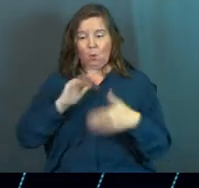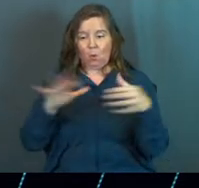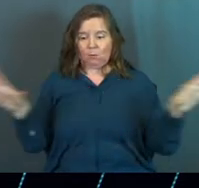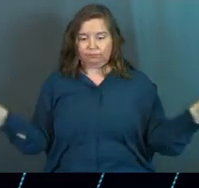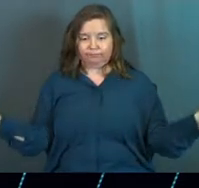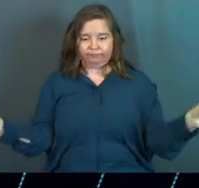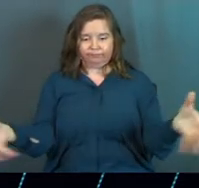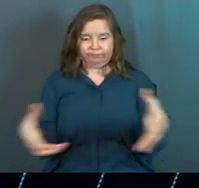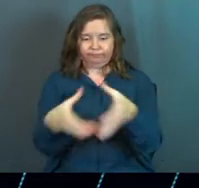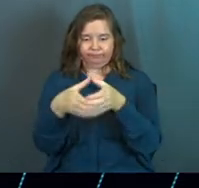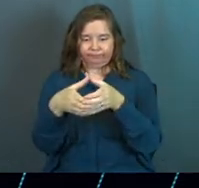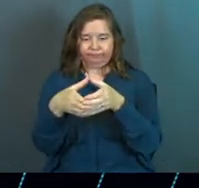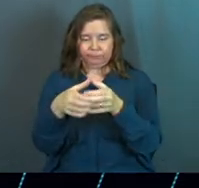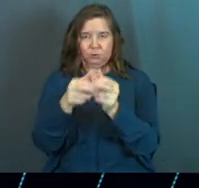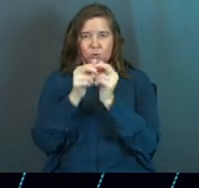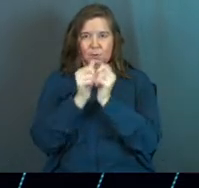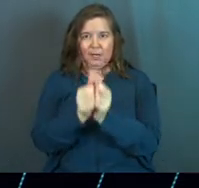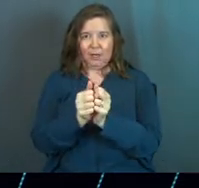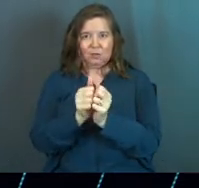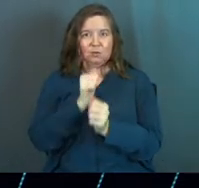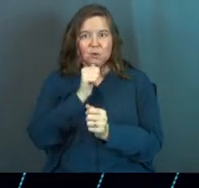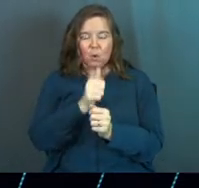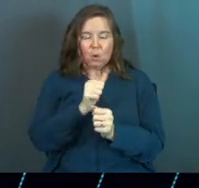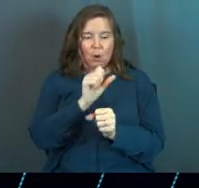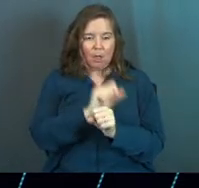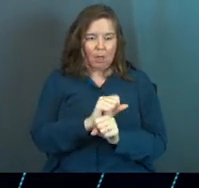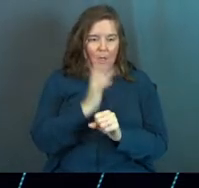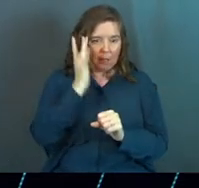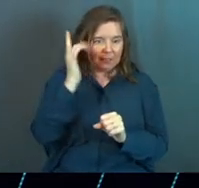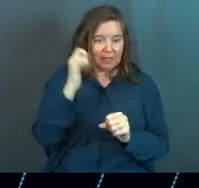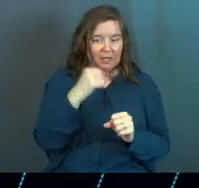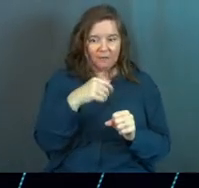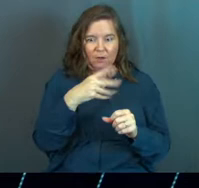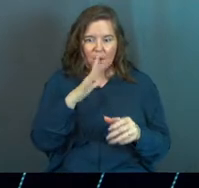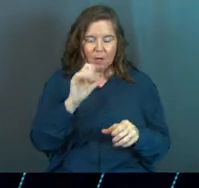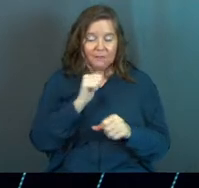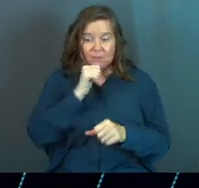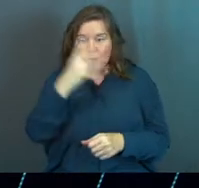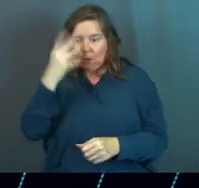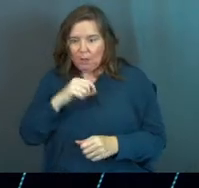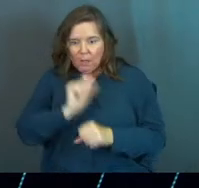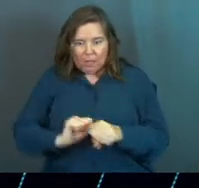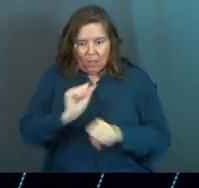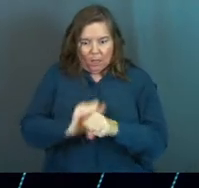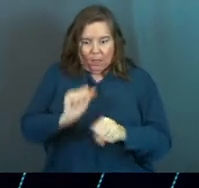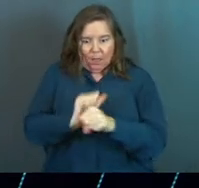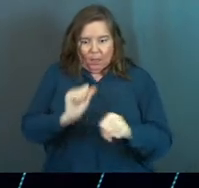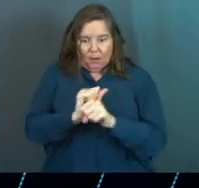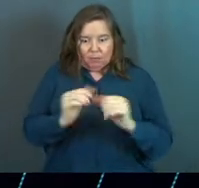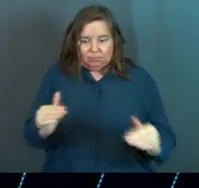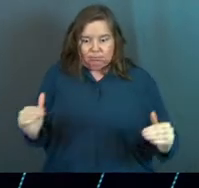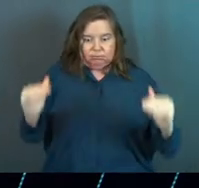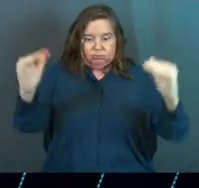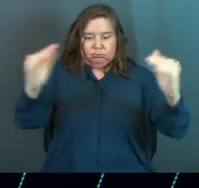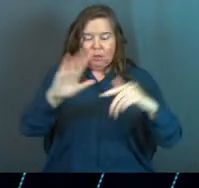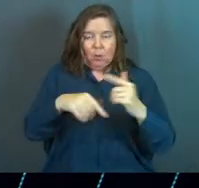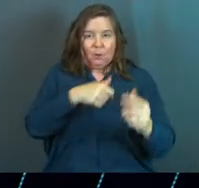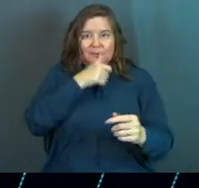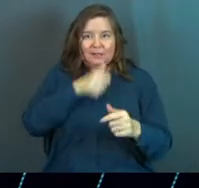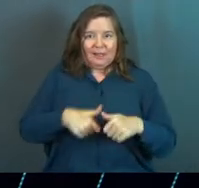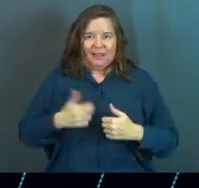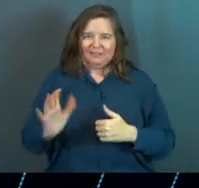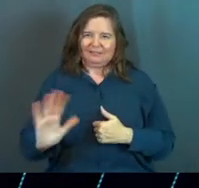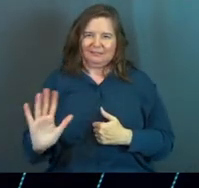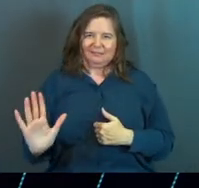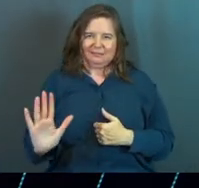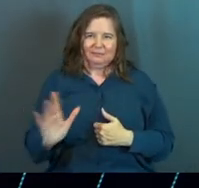thing together. It says, hey, listen, don't toil and think that if you lose all kinds of sleep, you're just going to keep getting ahead, and that's the whole secret to